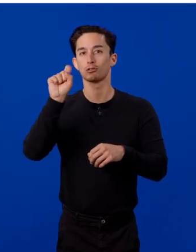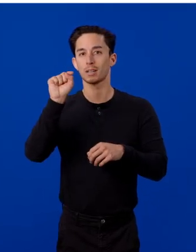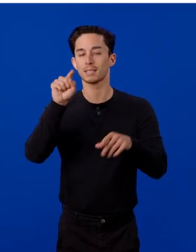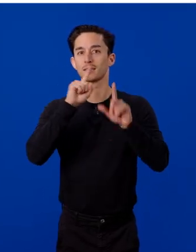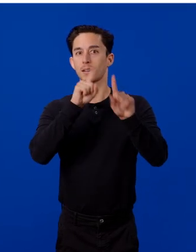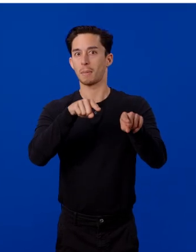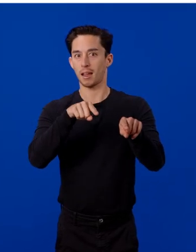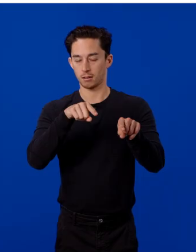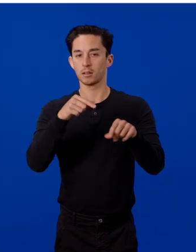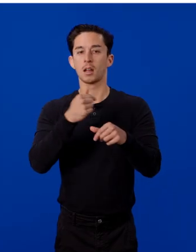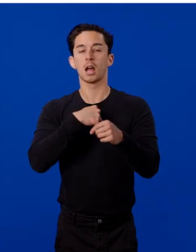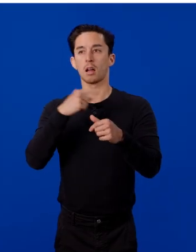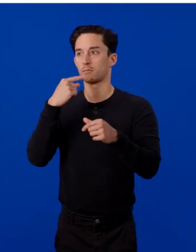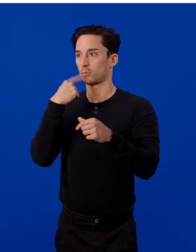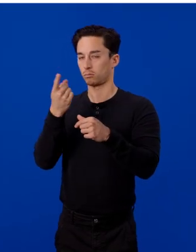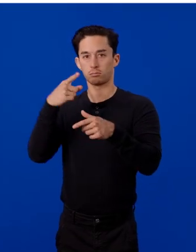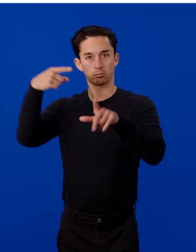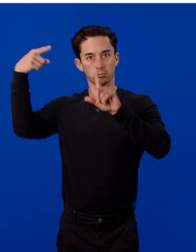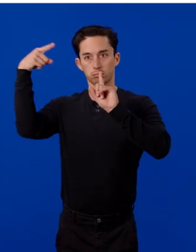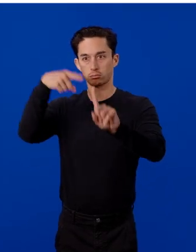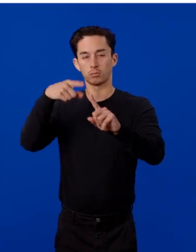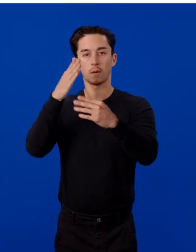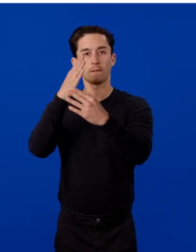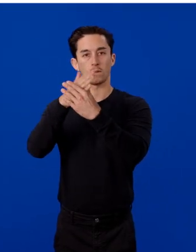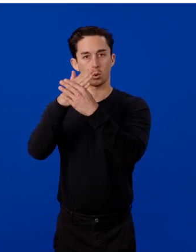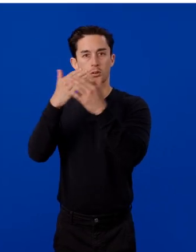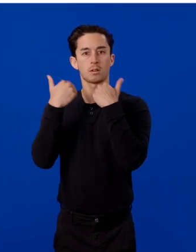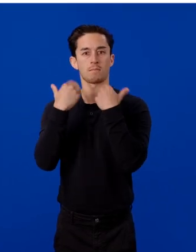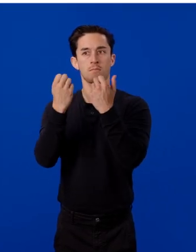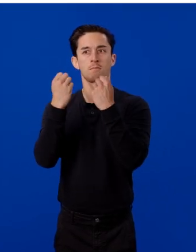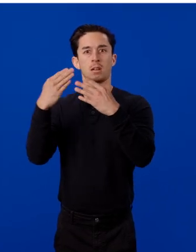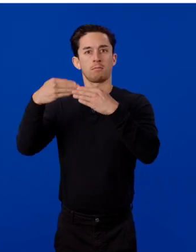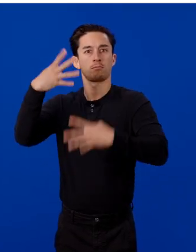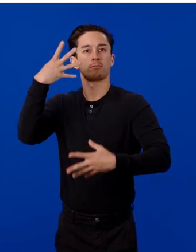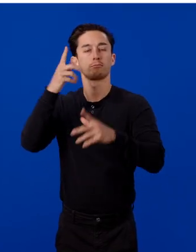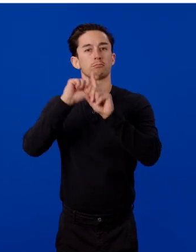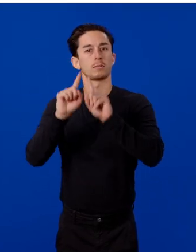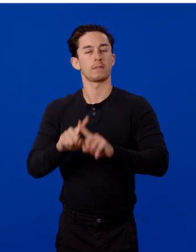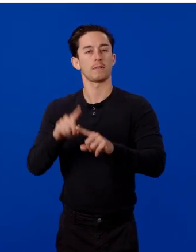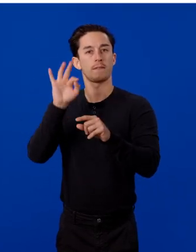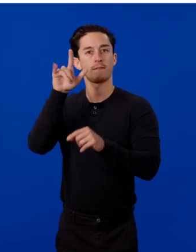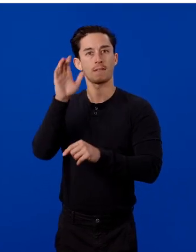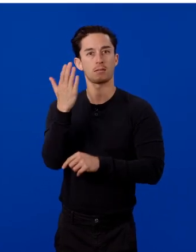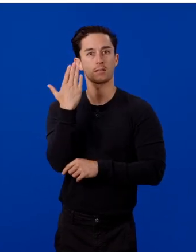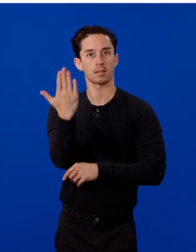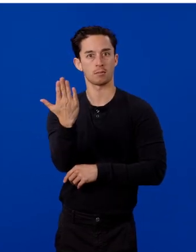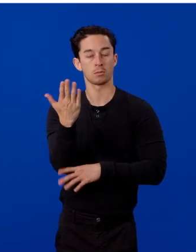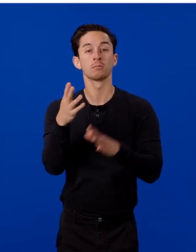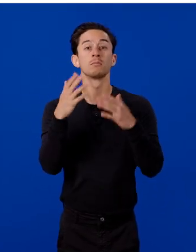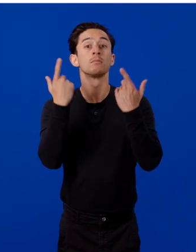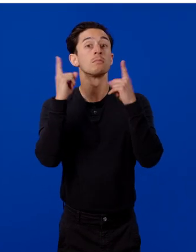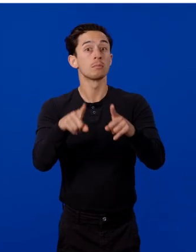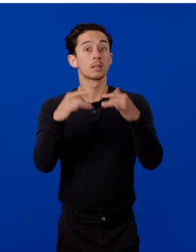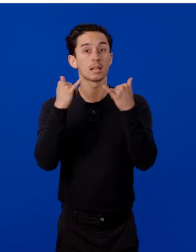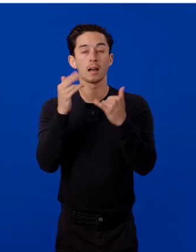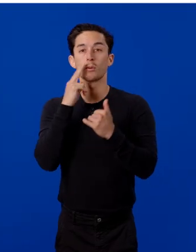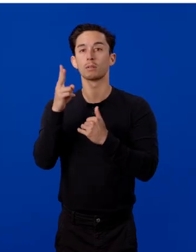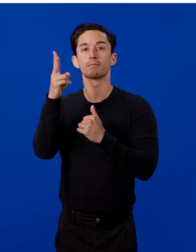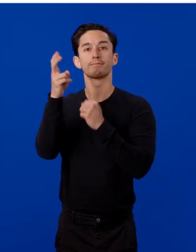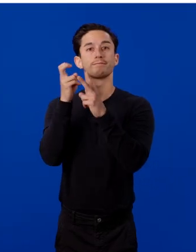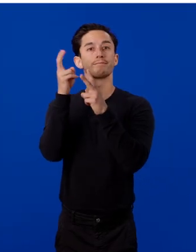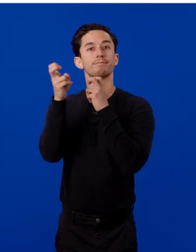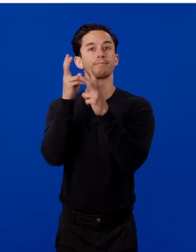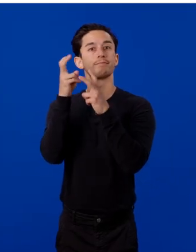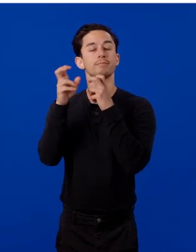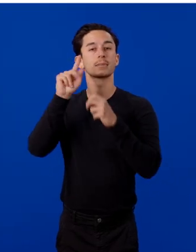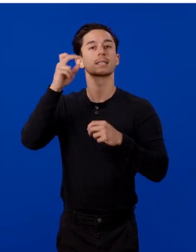pointed the kit to a folder containing multiple of these files. And what's going to happen now is it will extract the